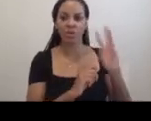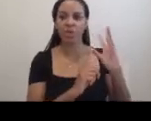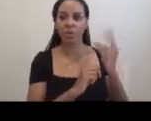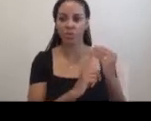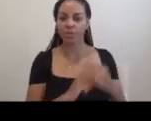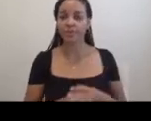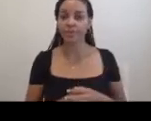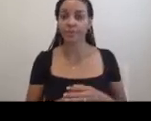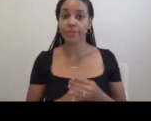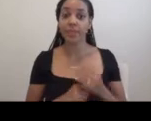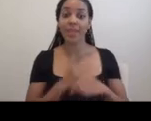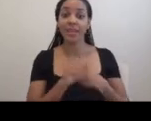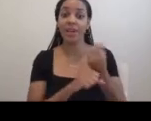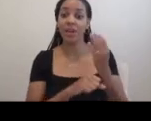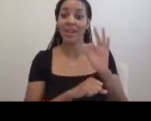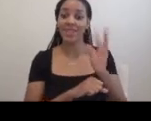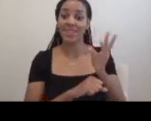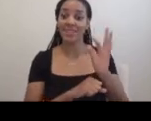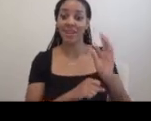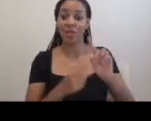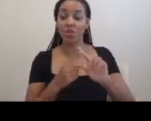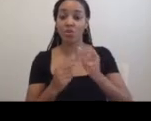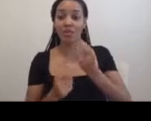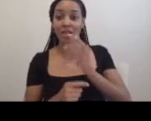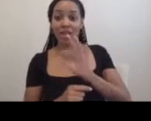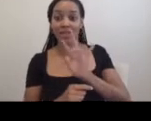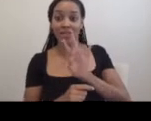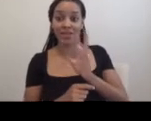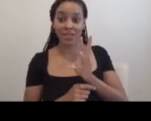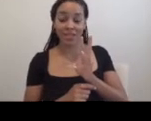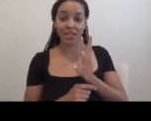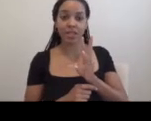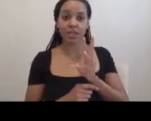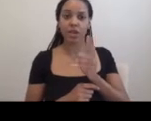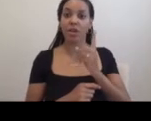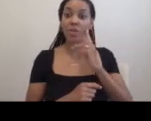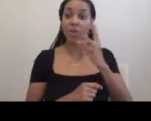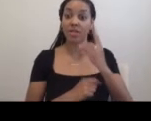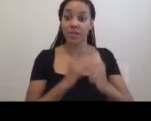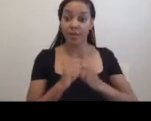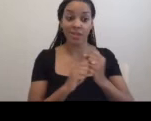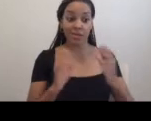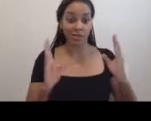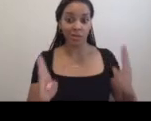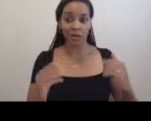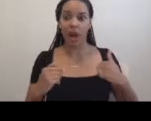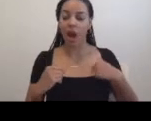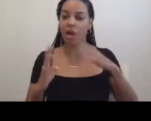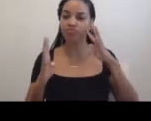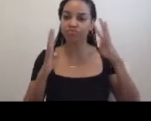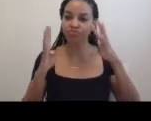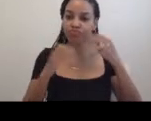1969 to 1976. For seven years, I created small